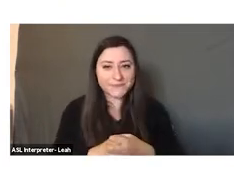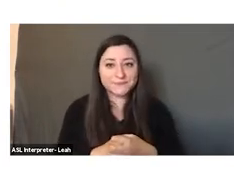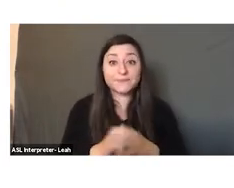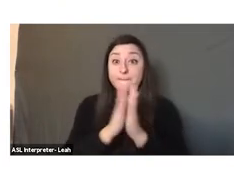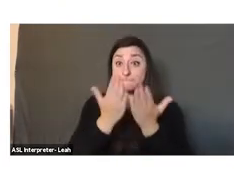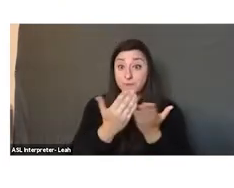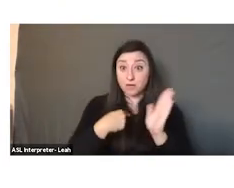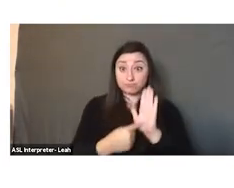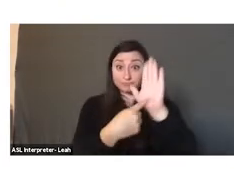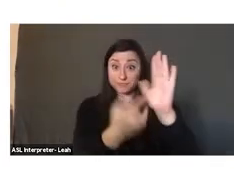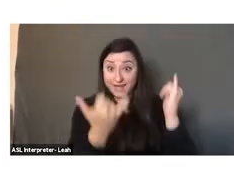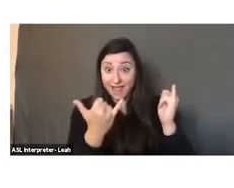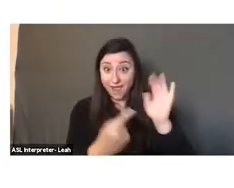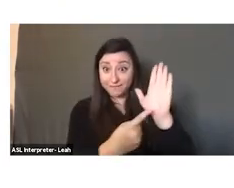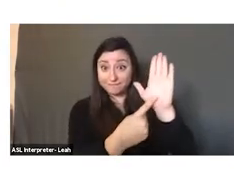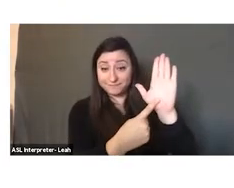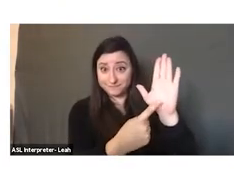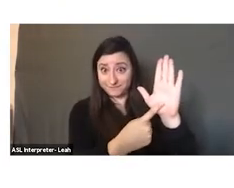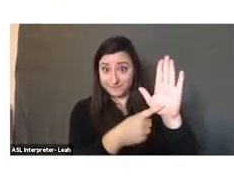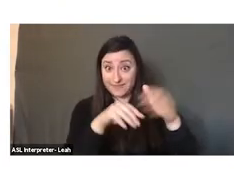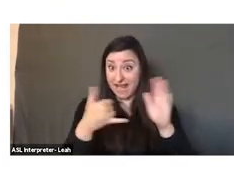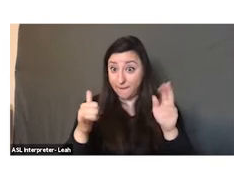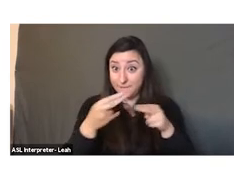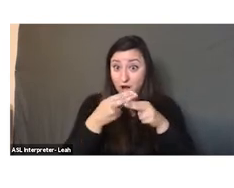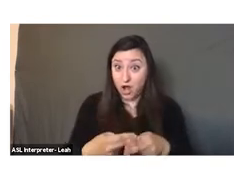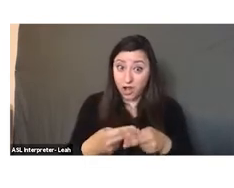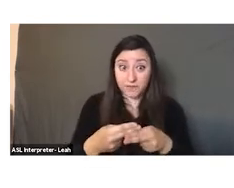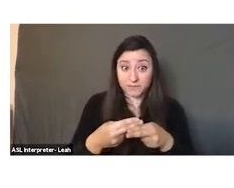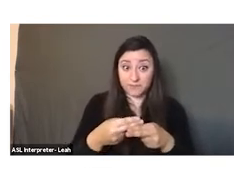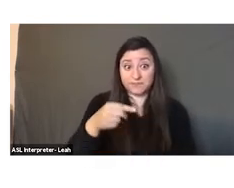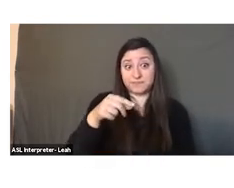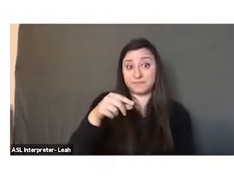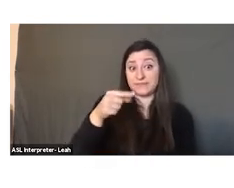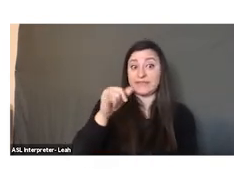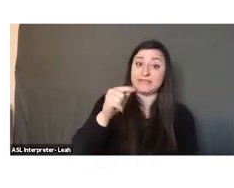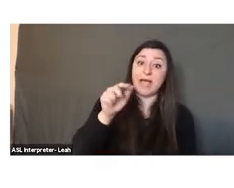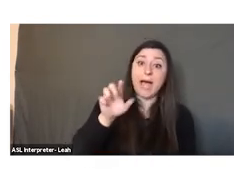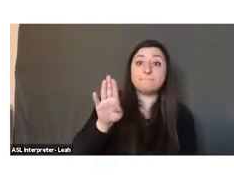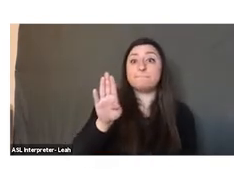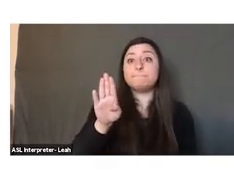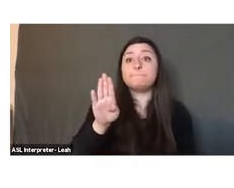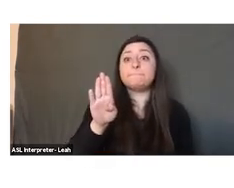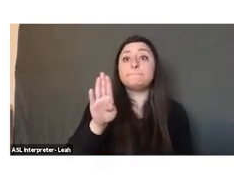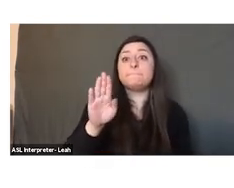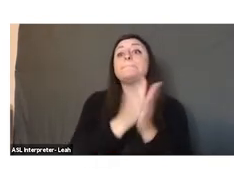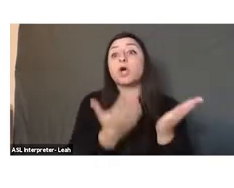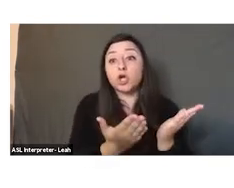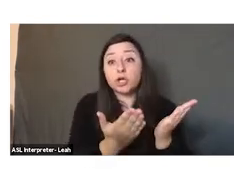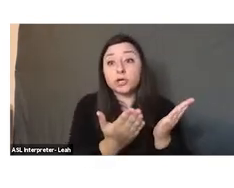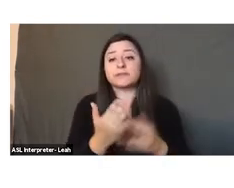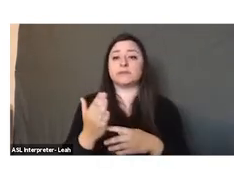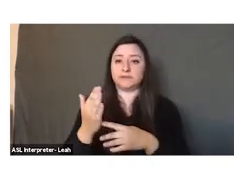I'm holding in my hands in Arabic is called Kitab al-Tabiqh. Kitab book al